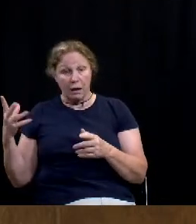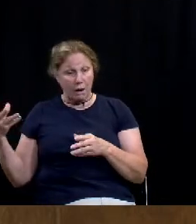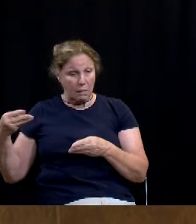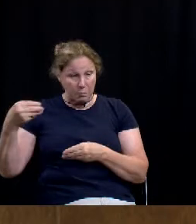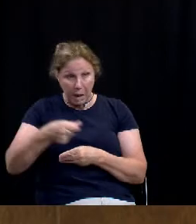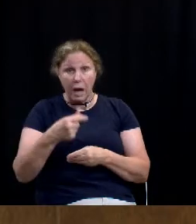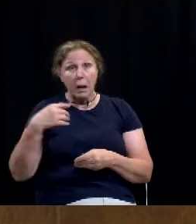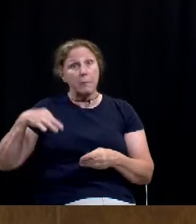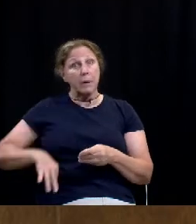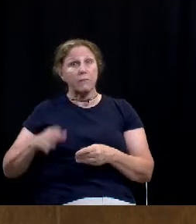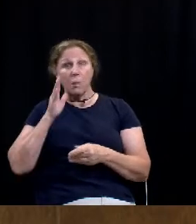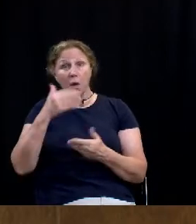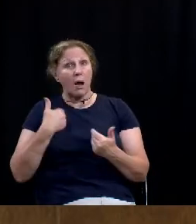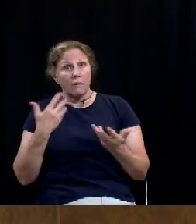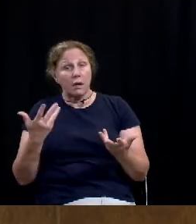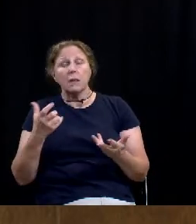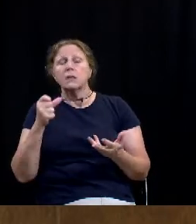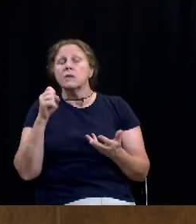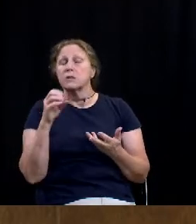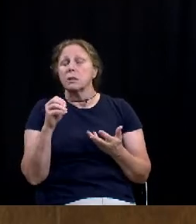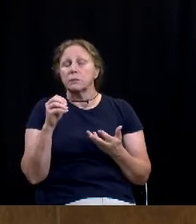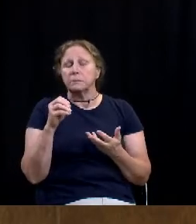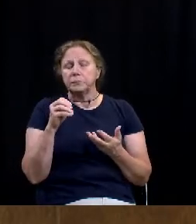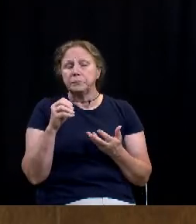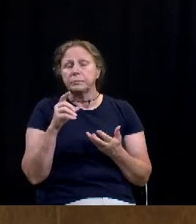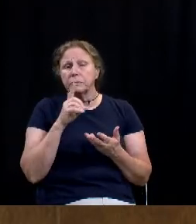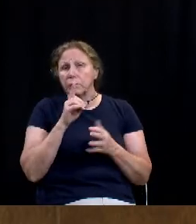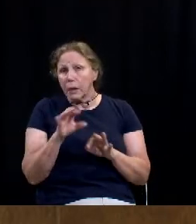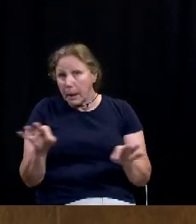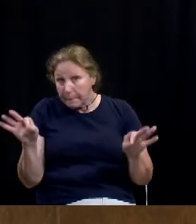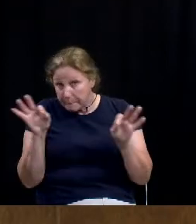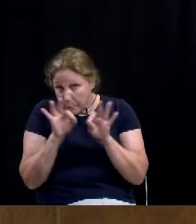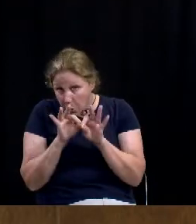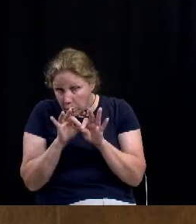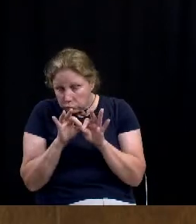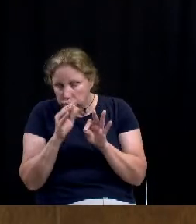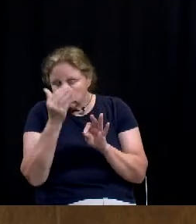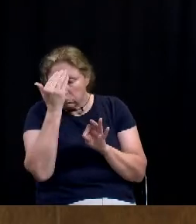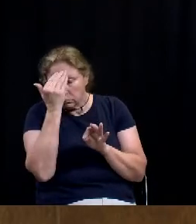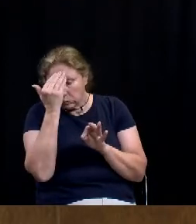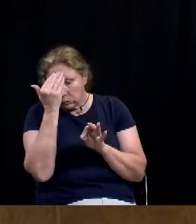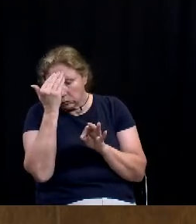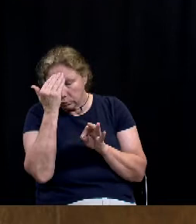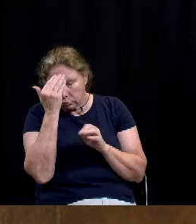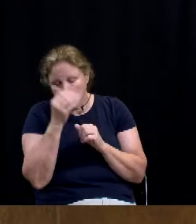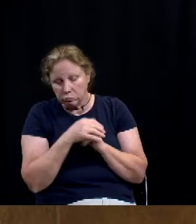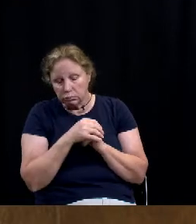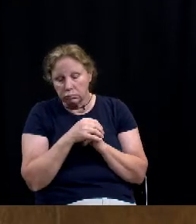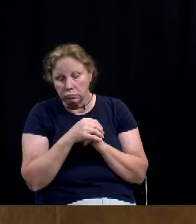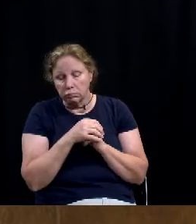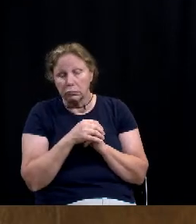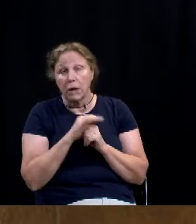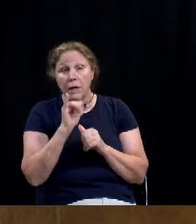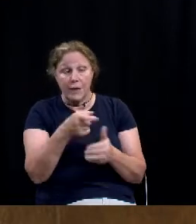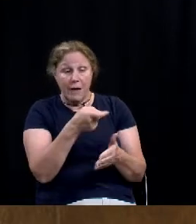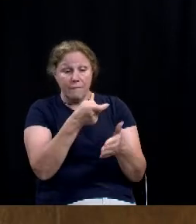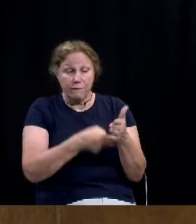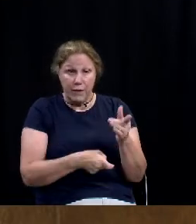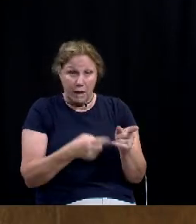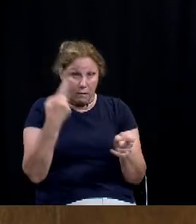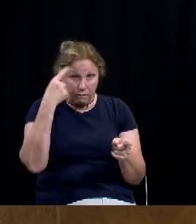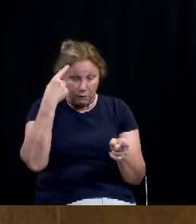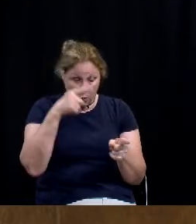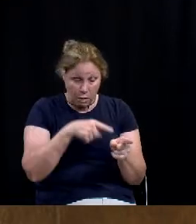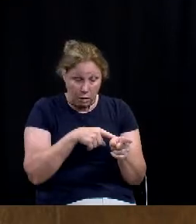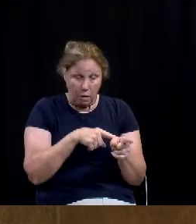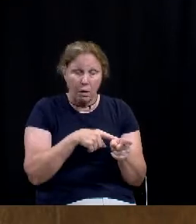So I just think, you know, it's really important just to say and to know that, you know, the purpose of these fees is to make sure that we grow in a way